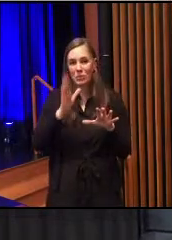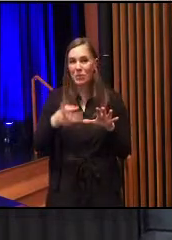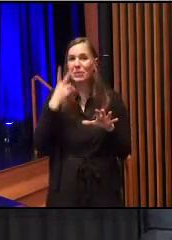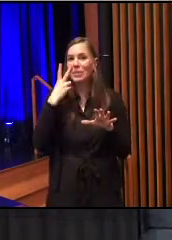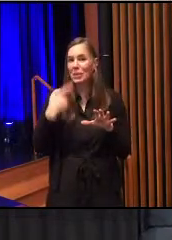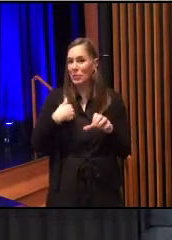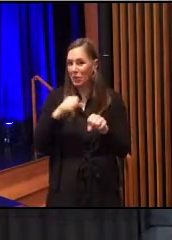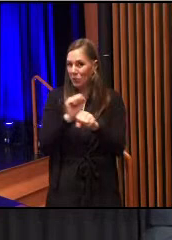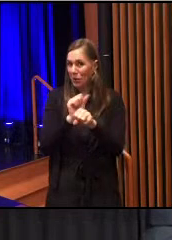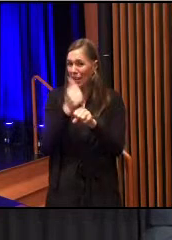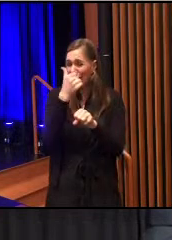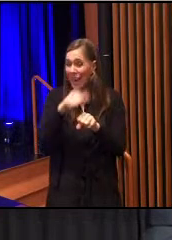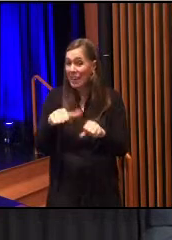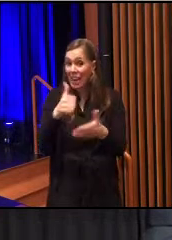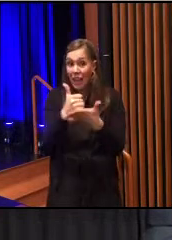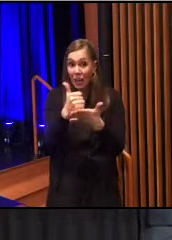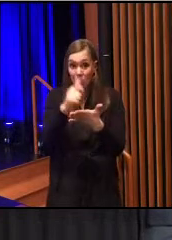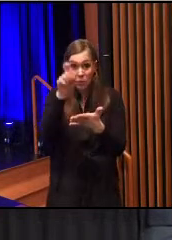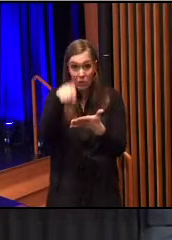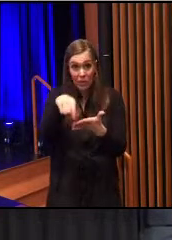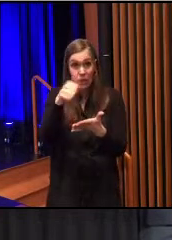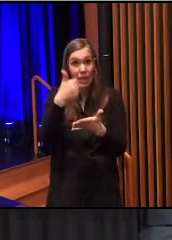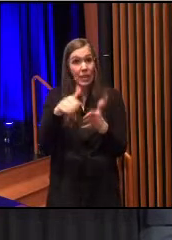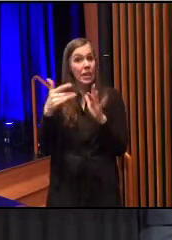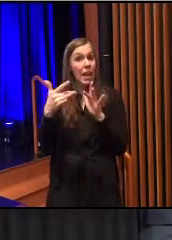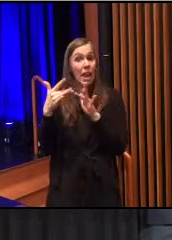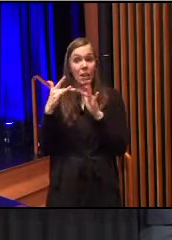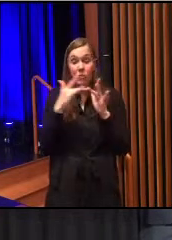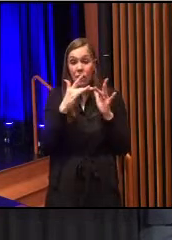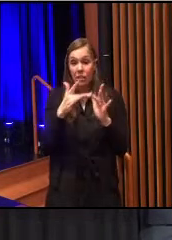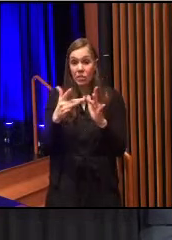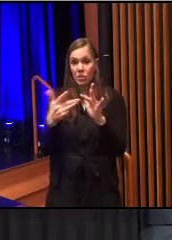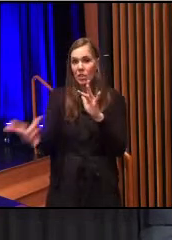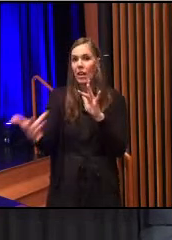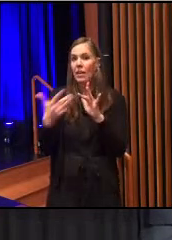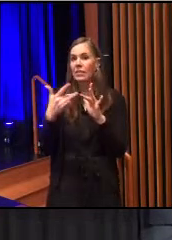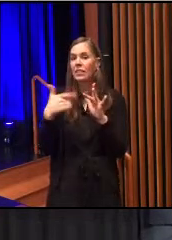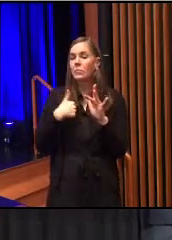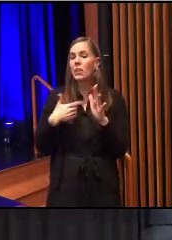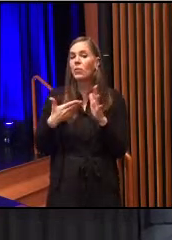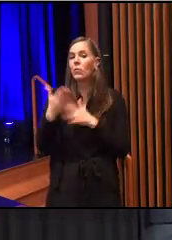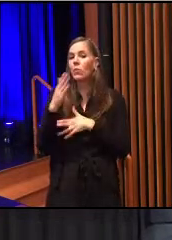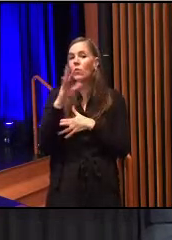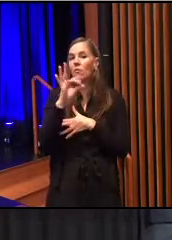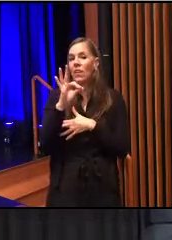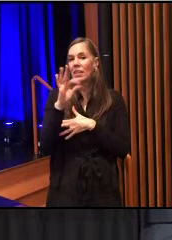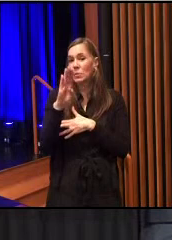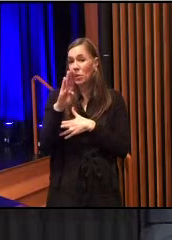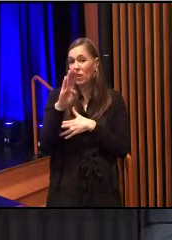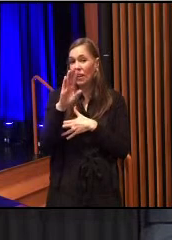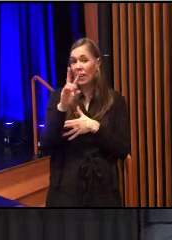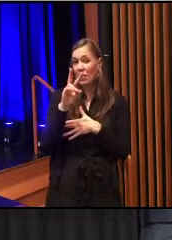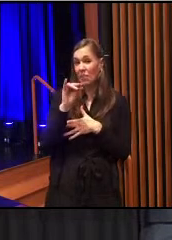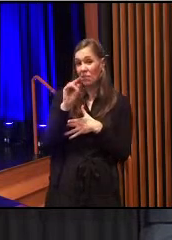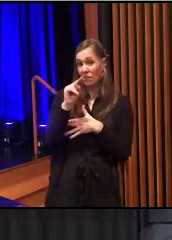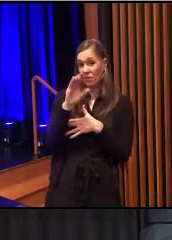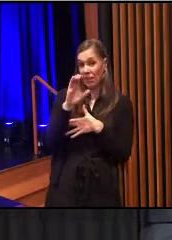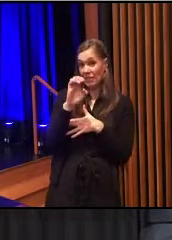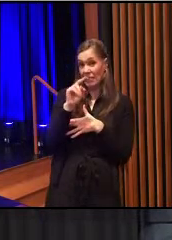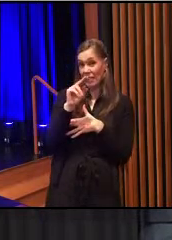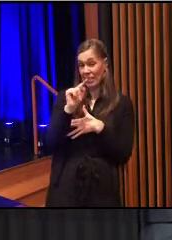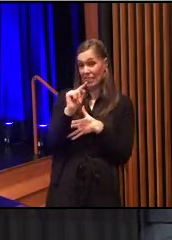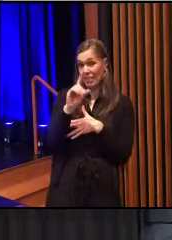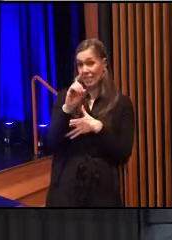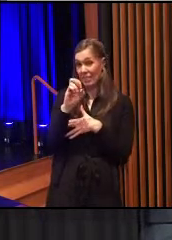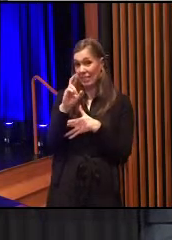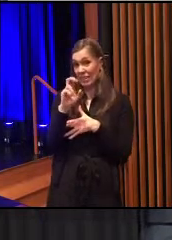anything you need from me, any outreach. You can just, you know, reach me via Facebook, Vincent Derrick Smith. This